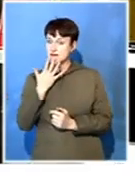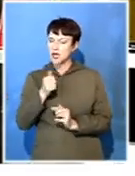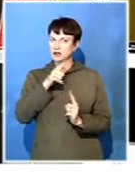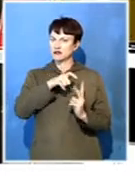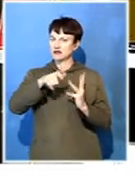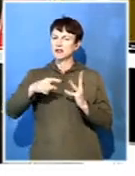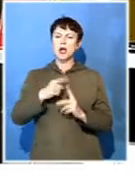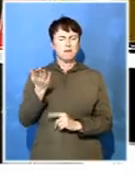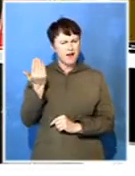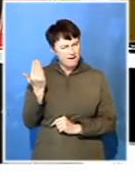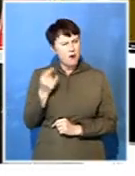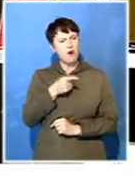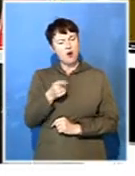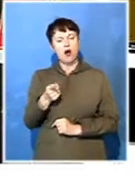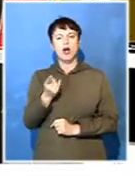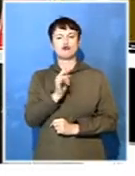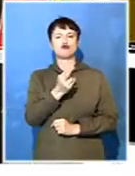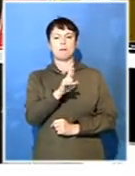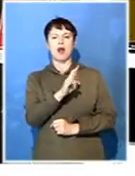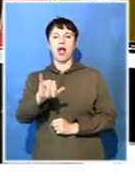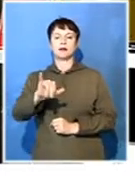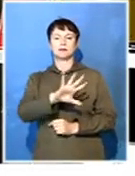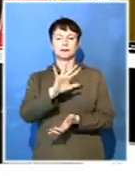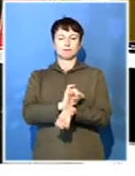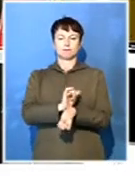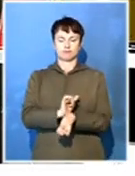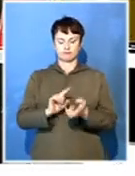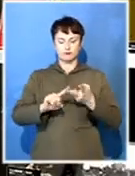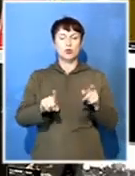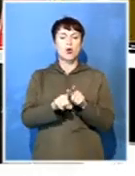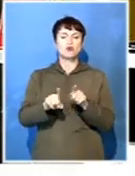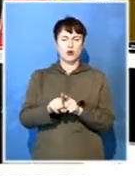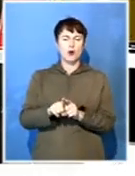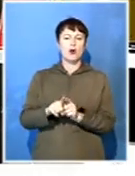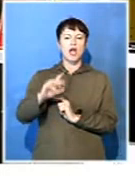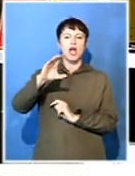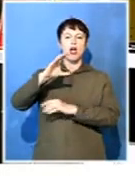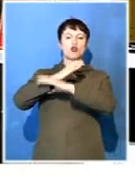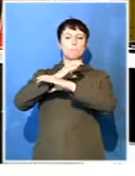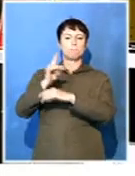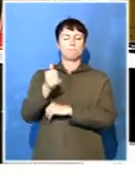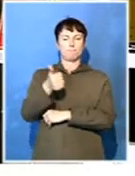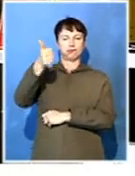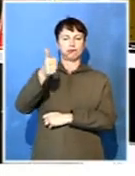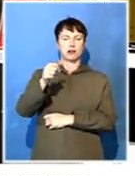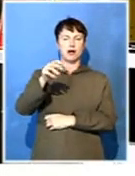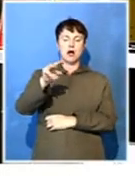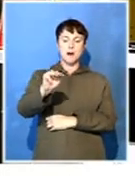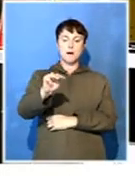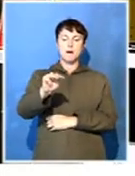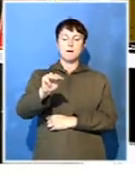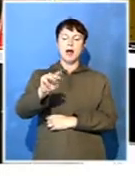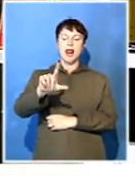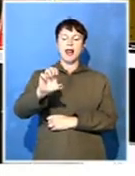the ex-Robben Island prisoners, including the now COPE leader, Musiwa Likota, as well as the former Deputy Chief Justice,